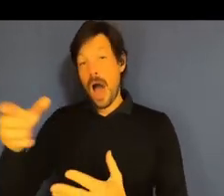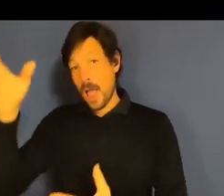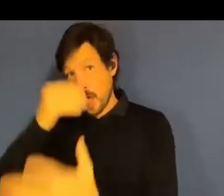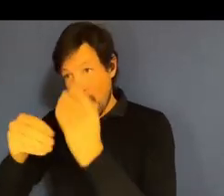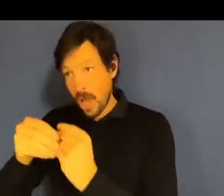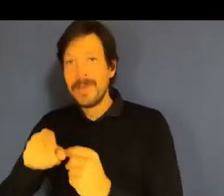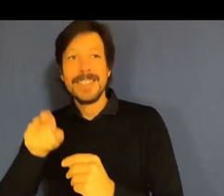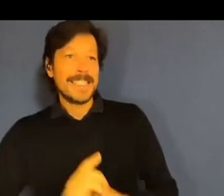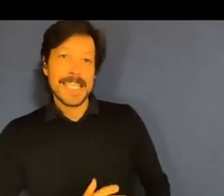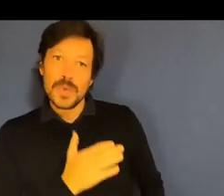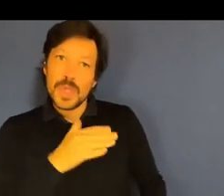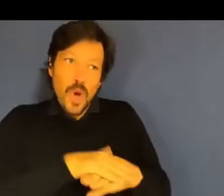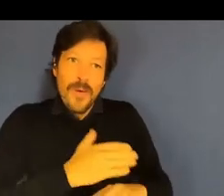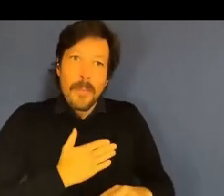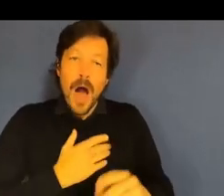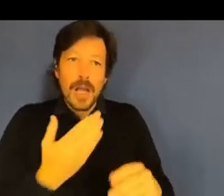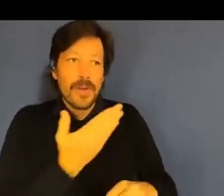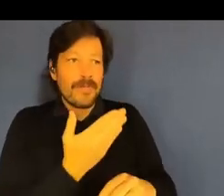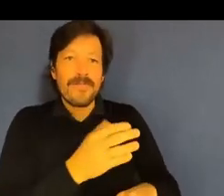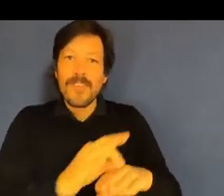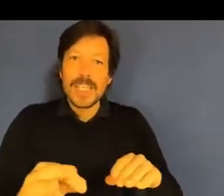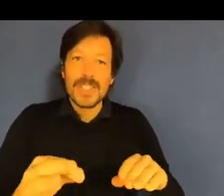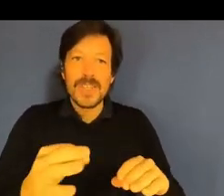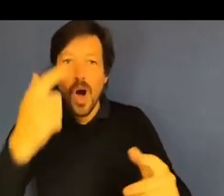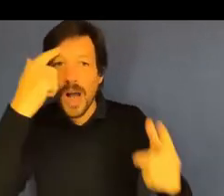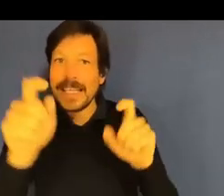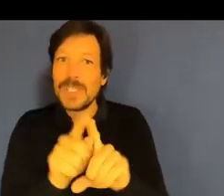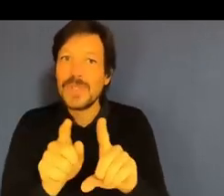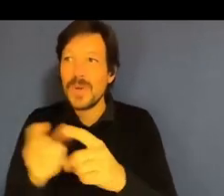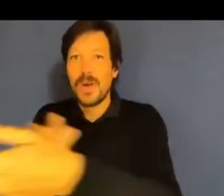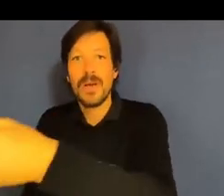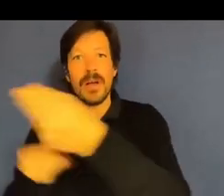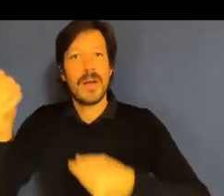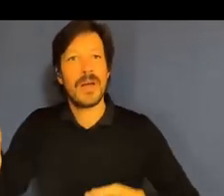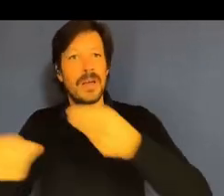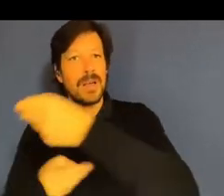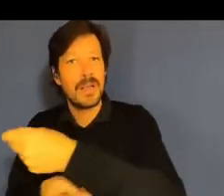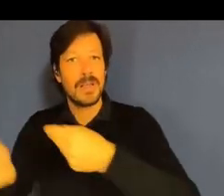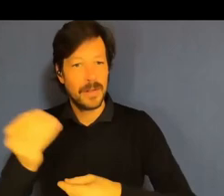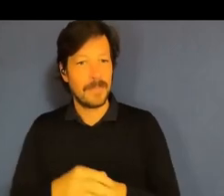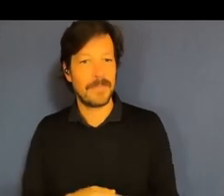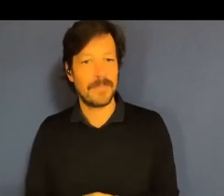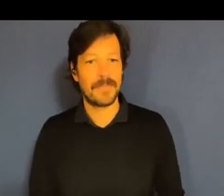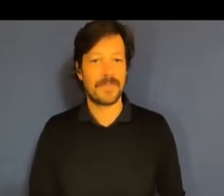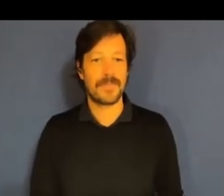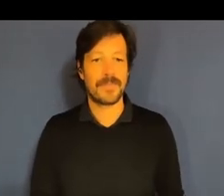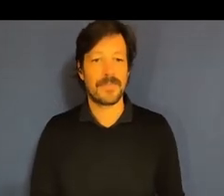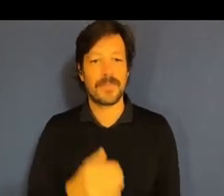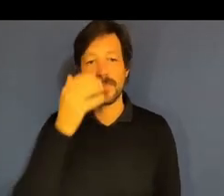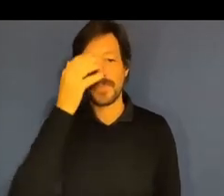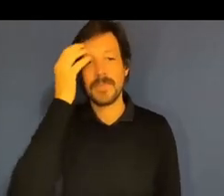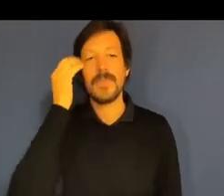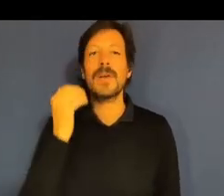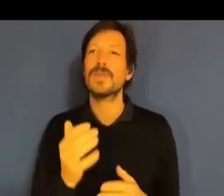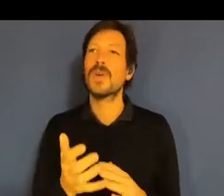And so that kind of love of ideas and that love of learning, almost a lifelong love of learning, we had a really